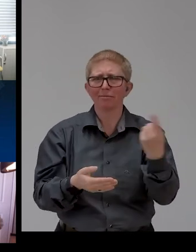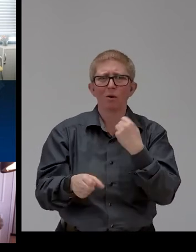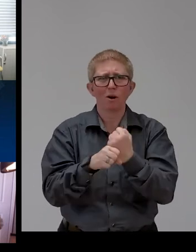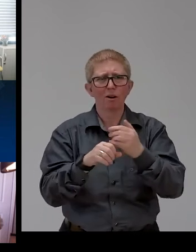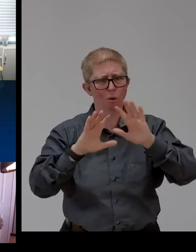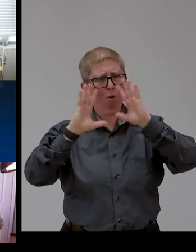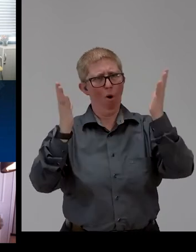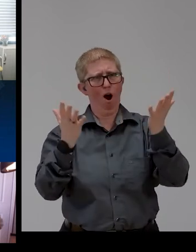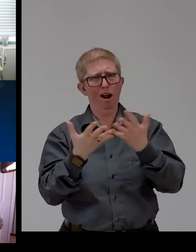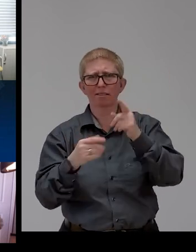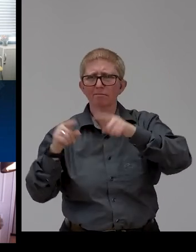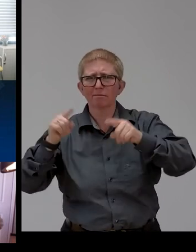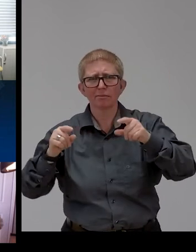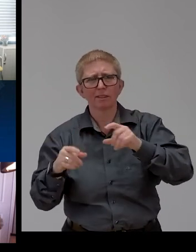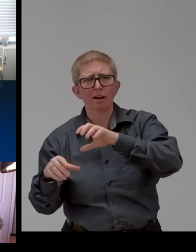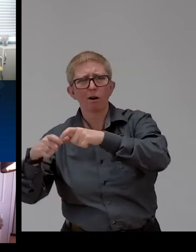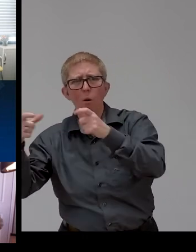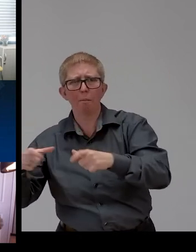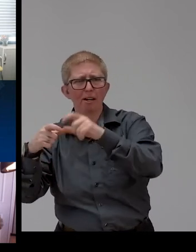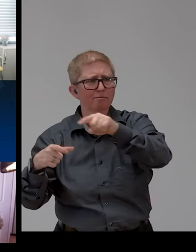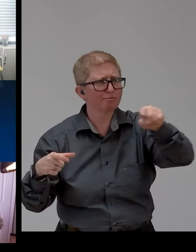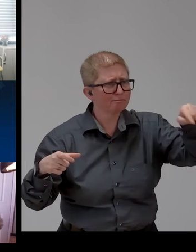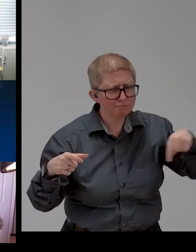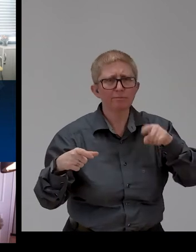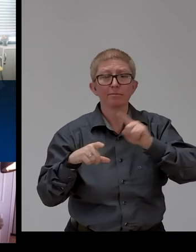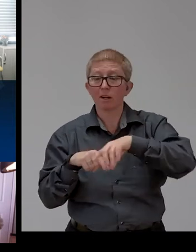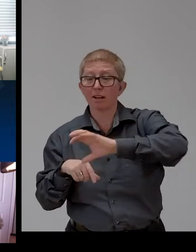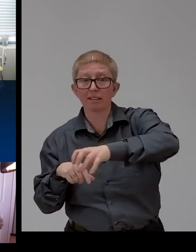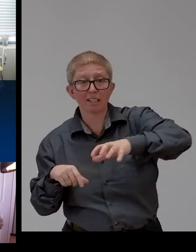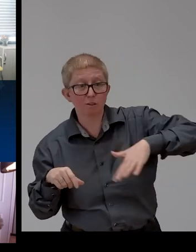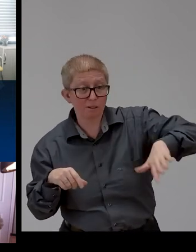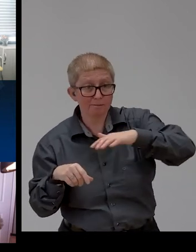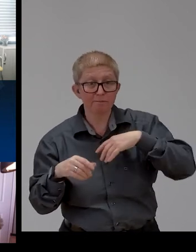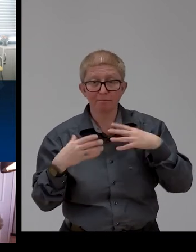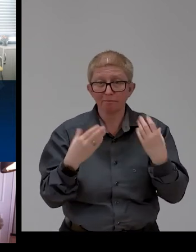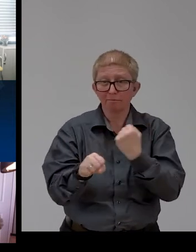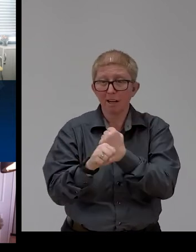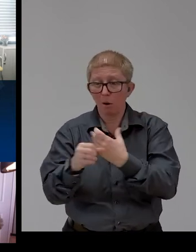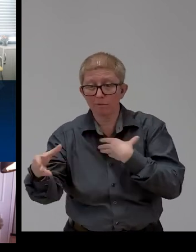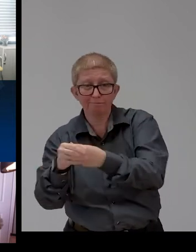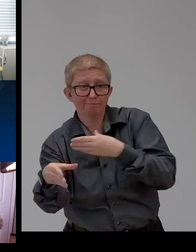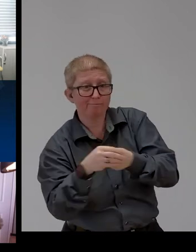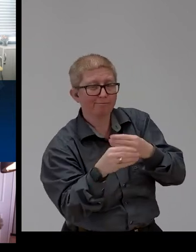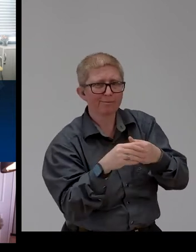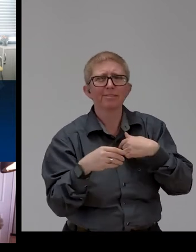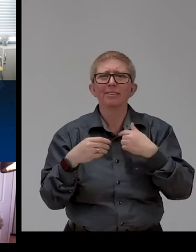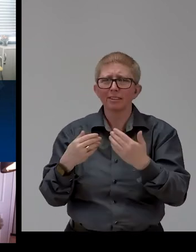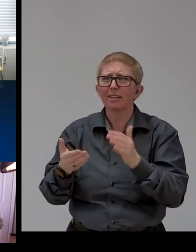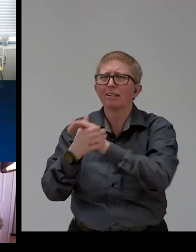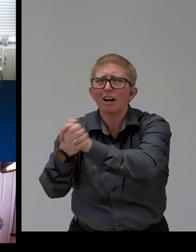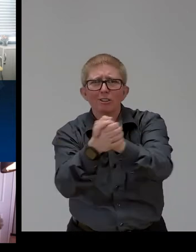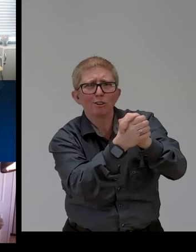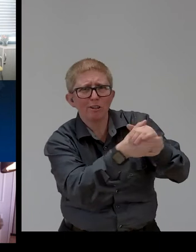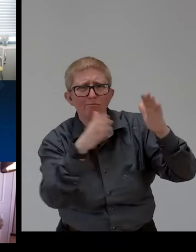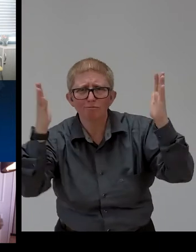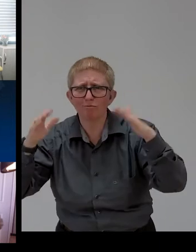multinational, and we help the disabled people. So, I would like to congratulate all the awardees for the amazing work they do. I would